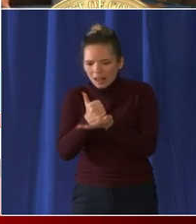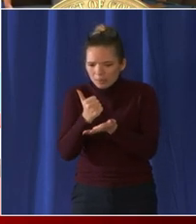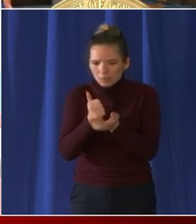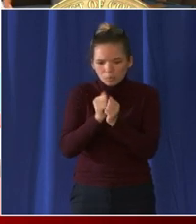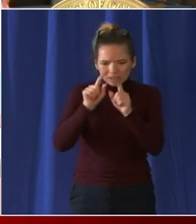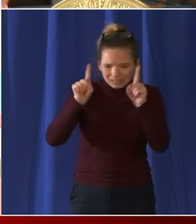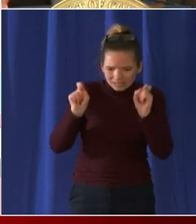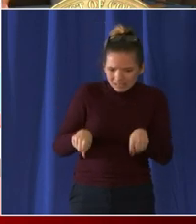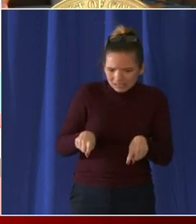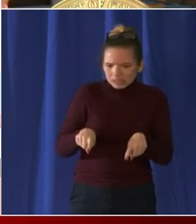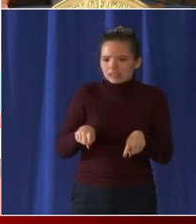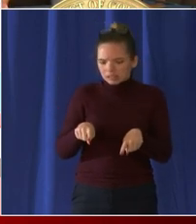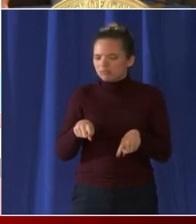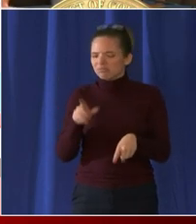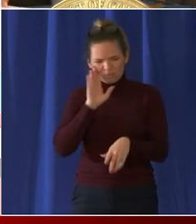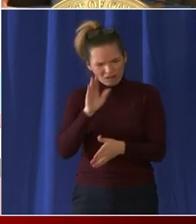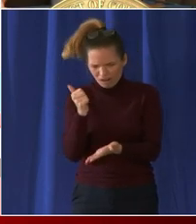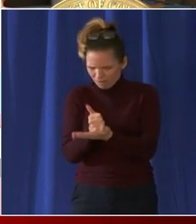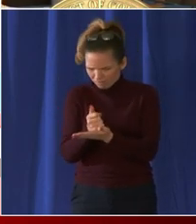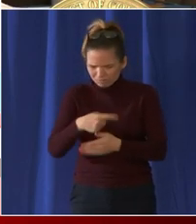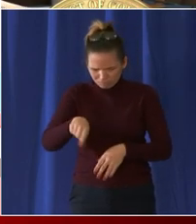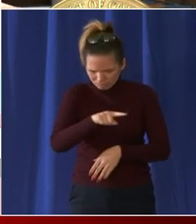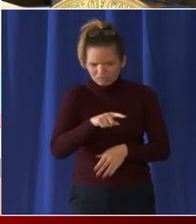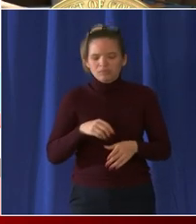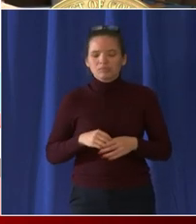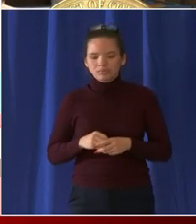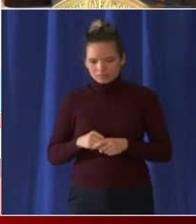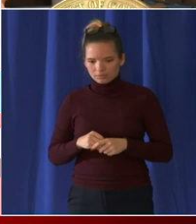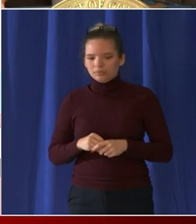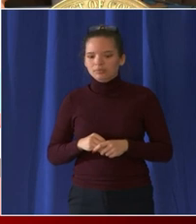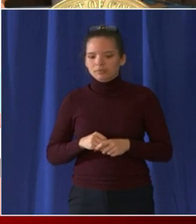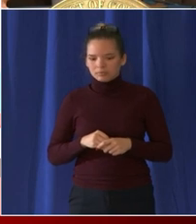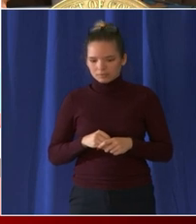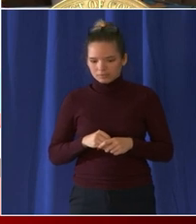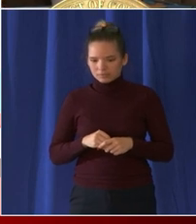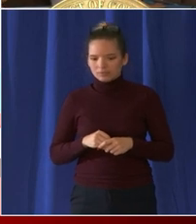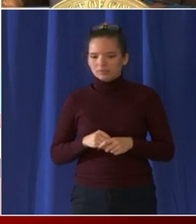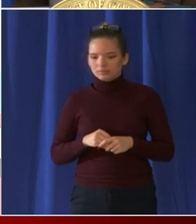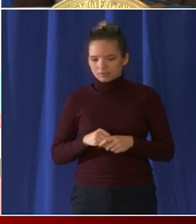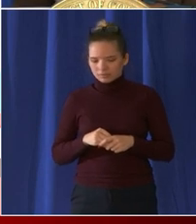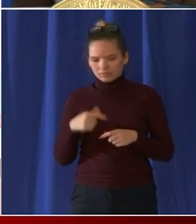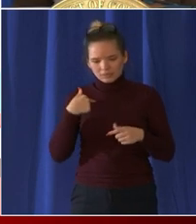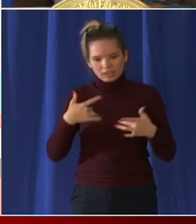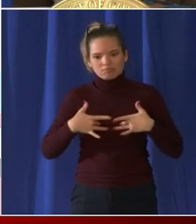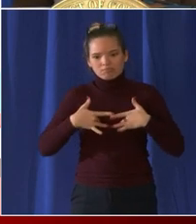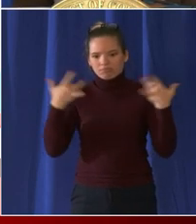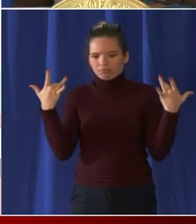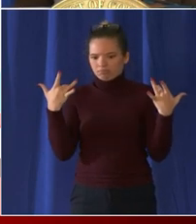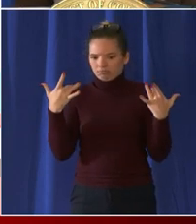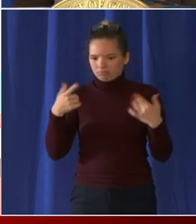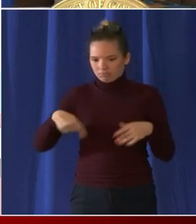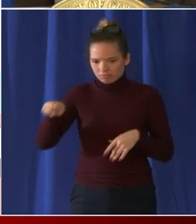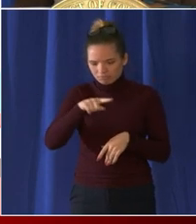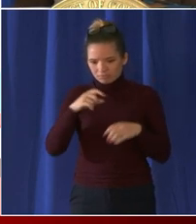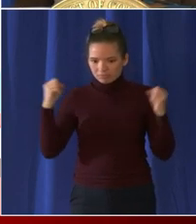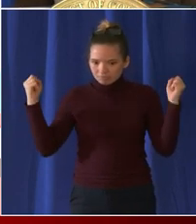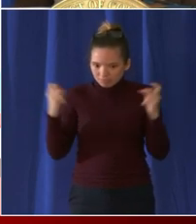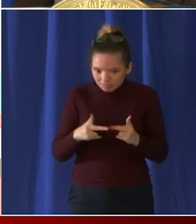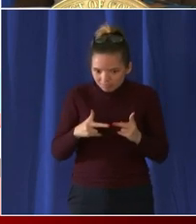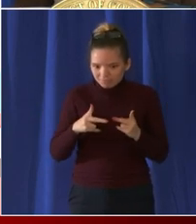today so we continue to be thrilled that our kids are learning in person